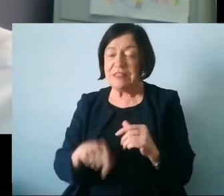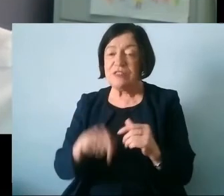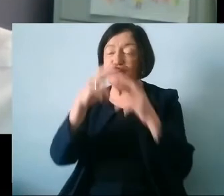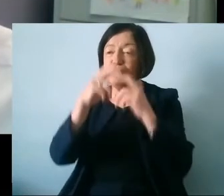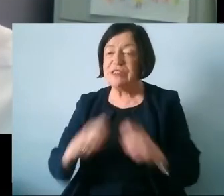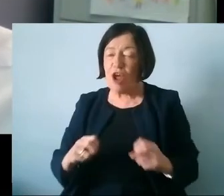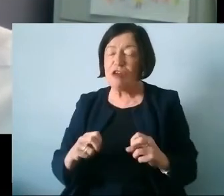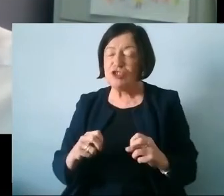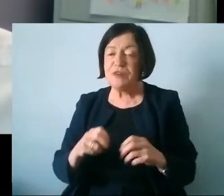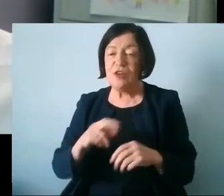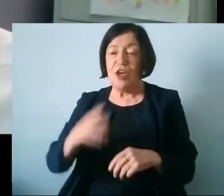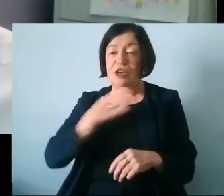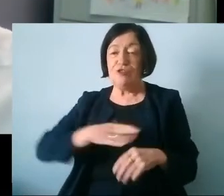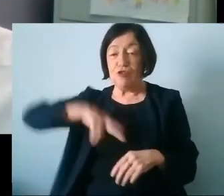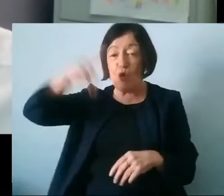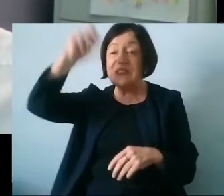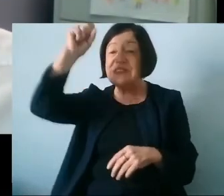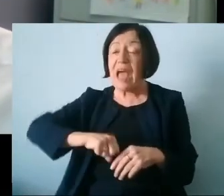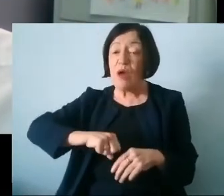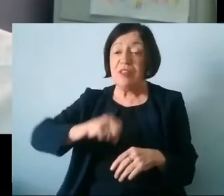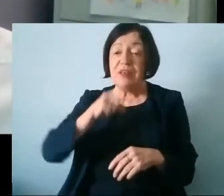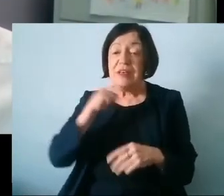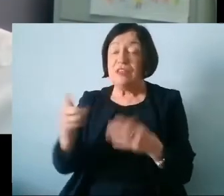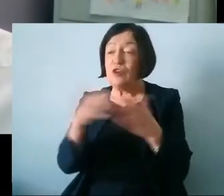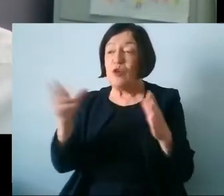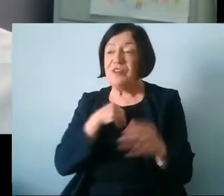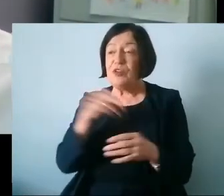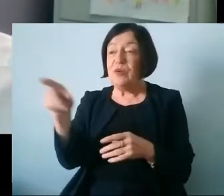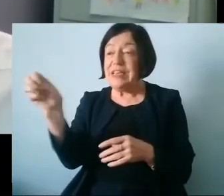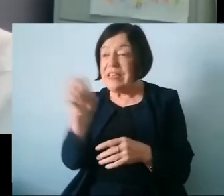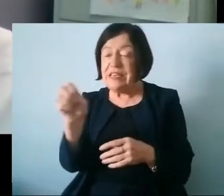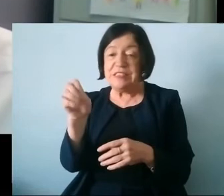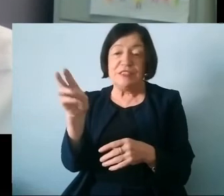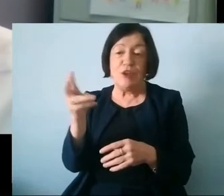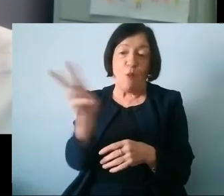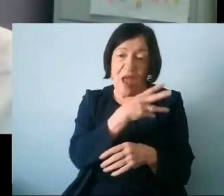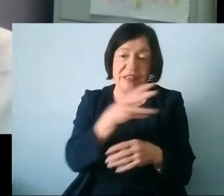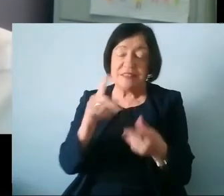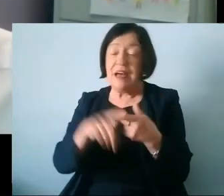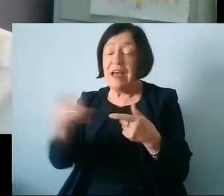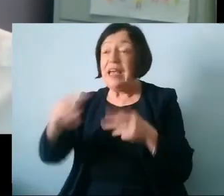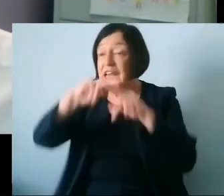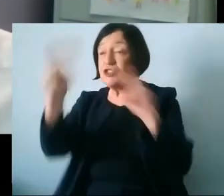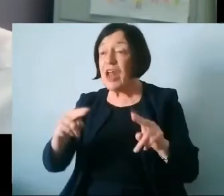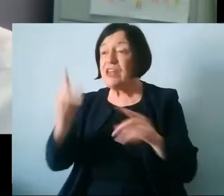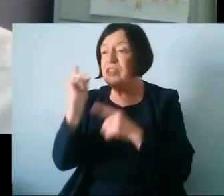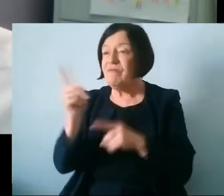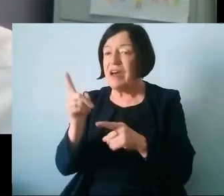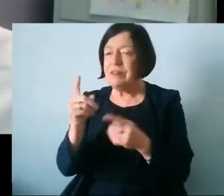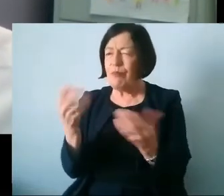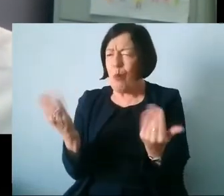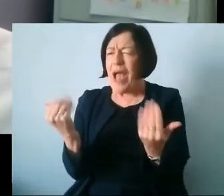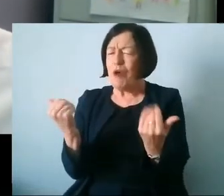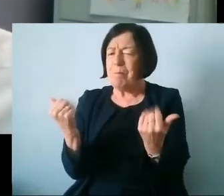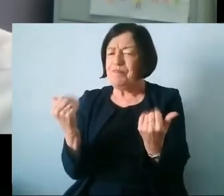well where it's not just north south but actually is open to east west or international advisors and so on I think that's very welcome and that sort of